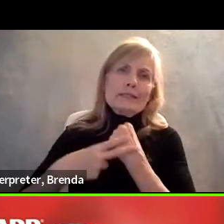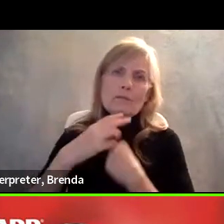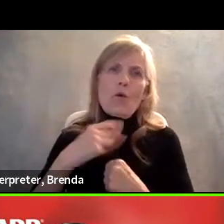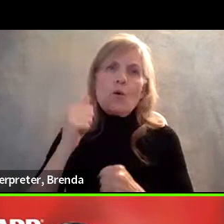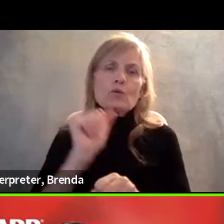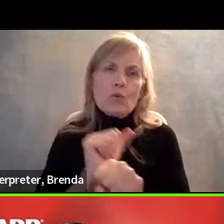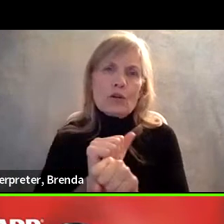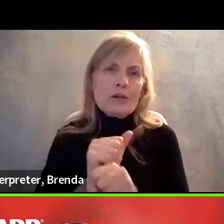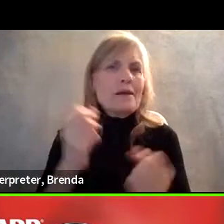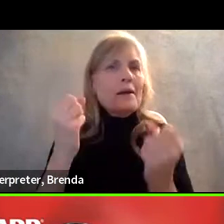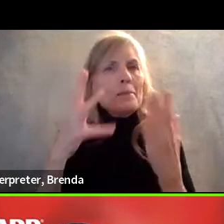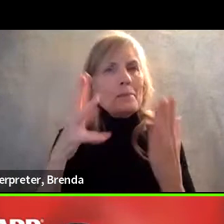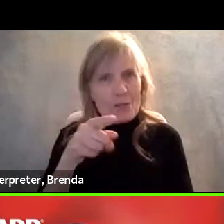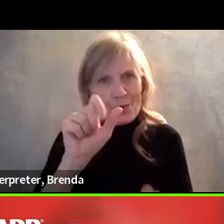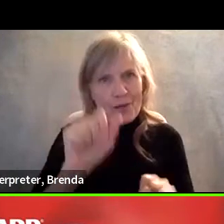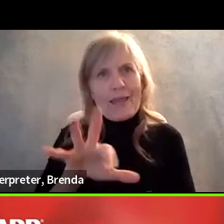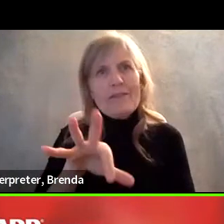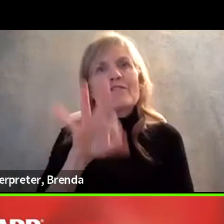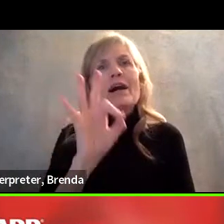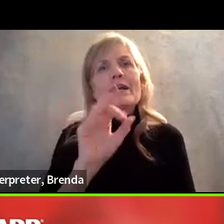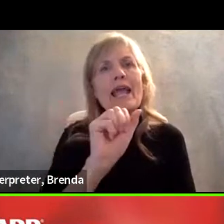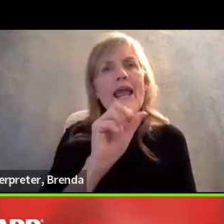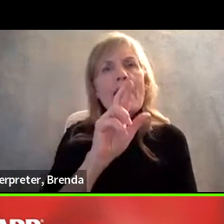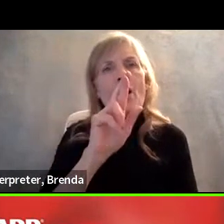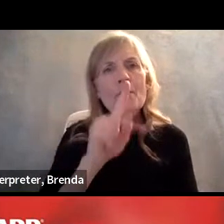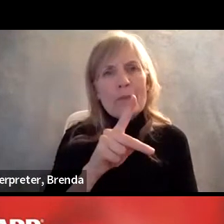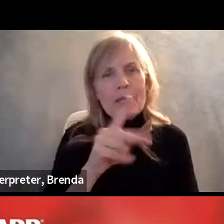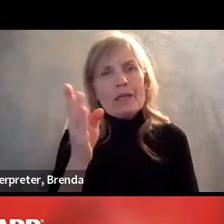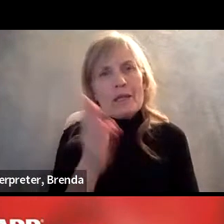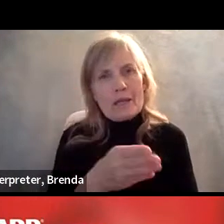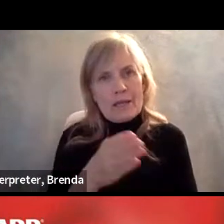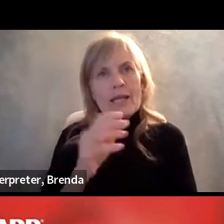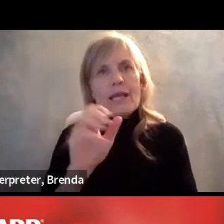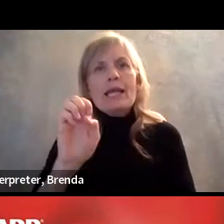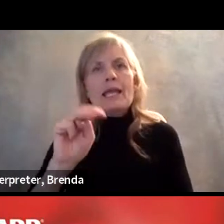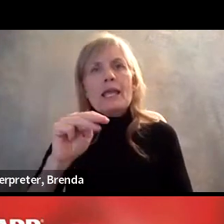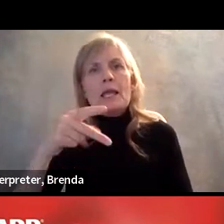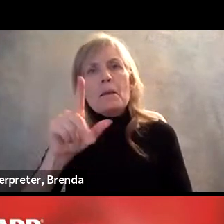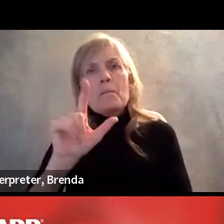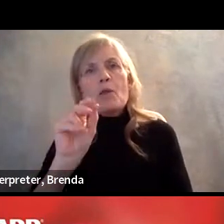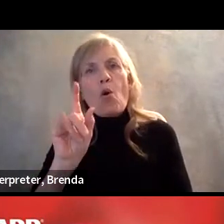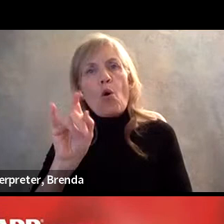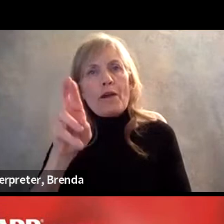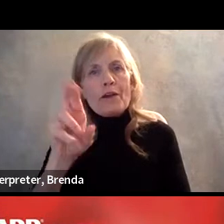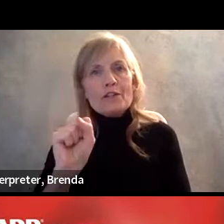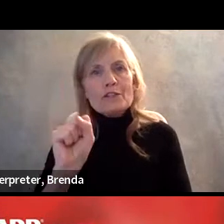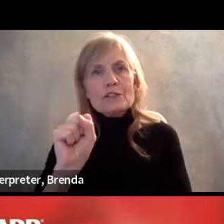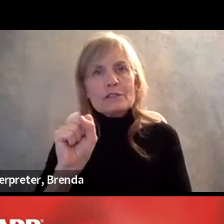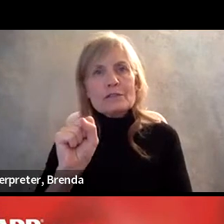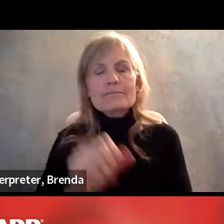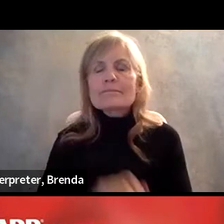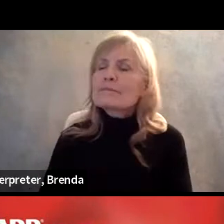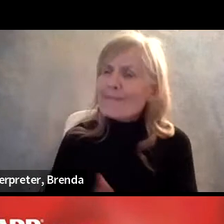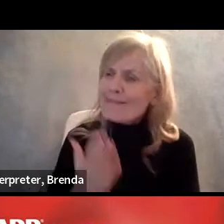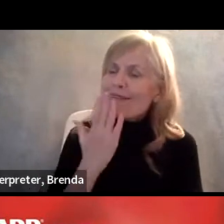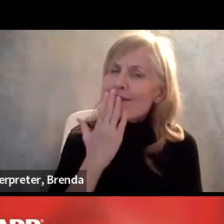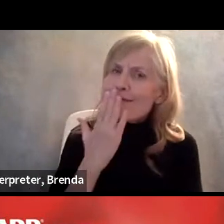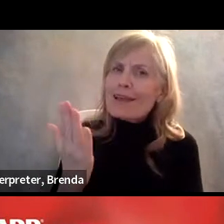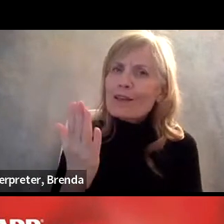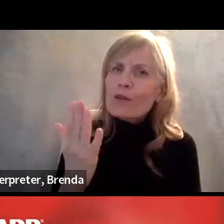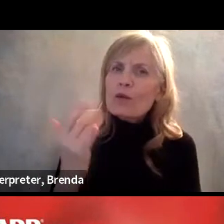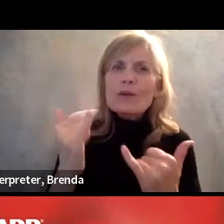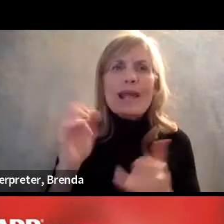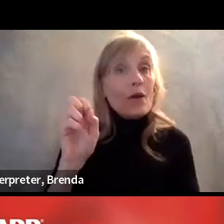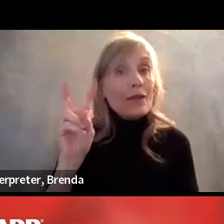forward slash employers. Well, thank you. And I'll go now to Eve. What do you have to tell us